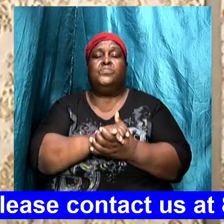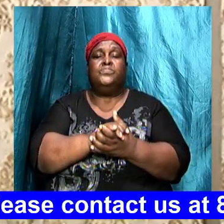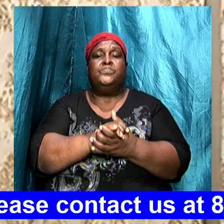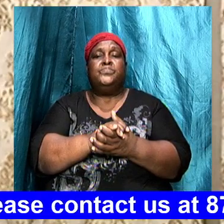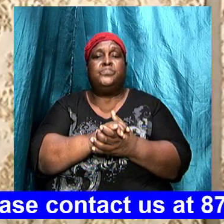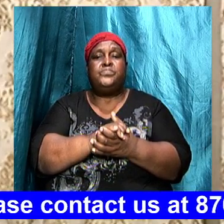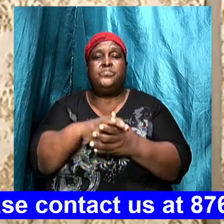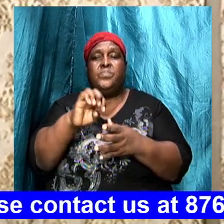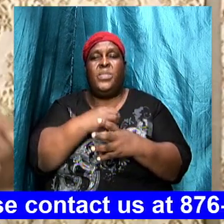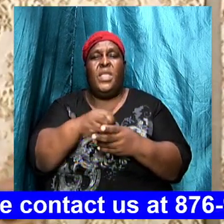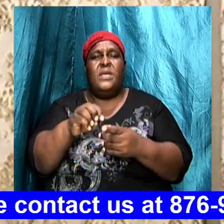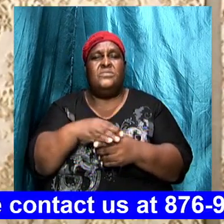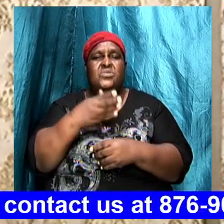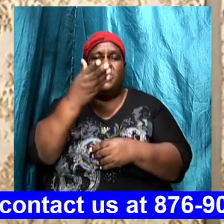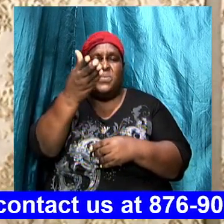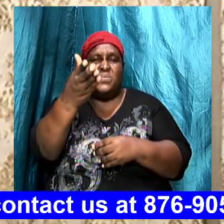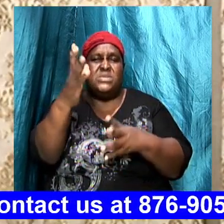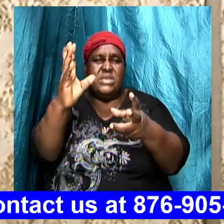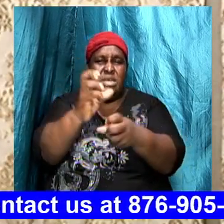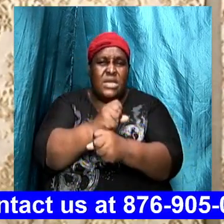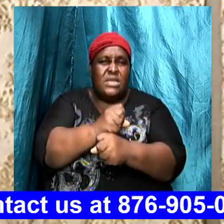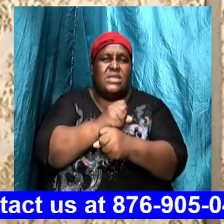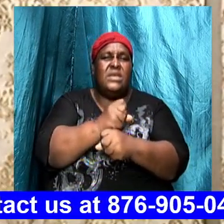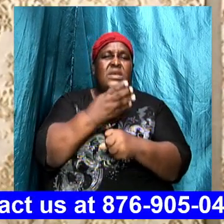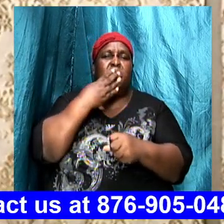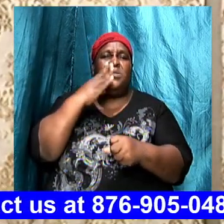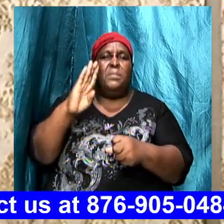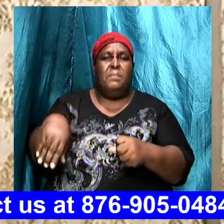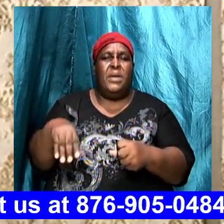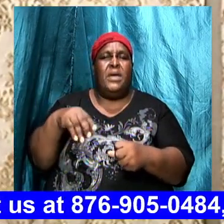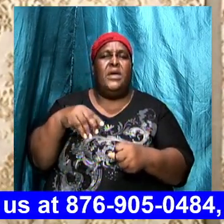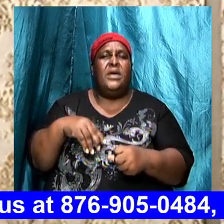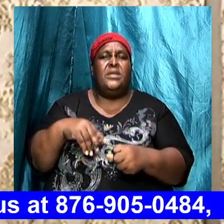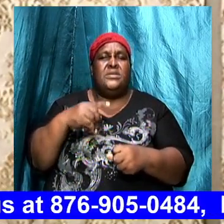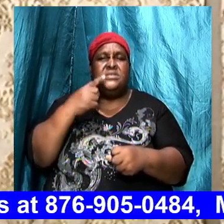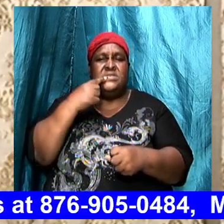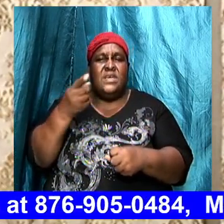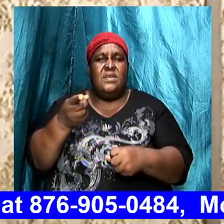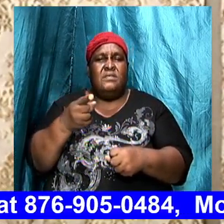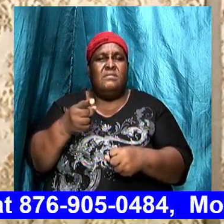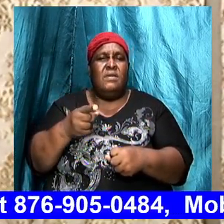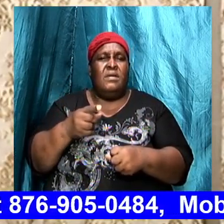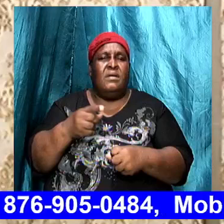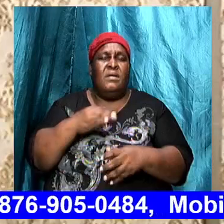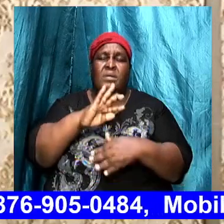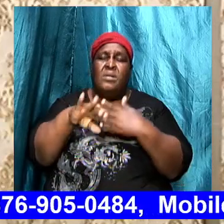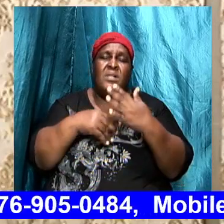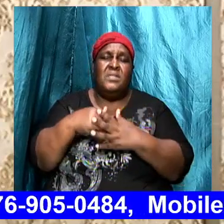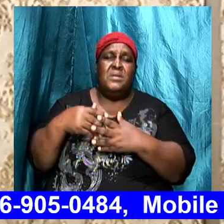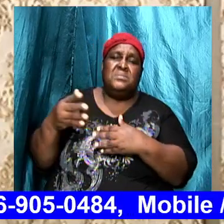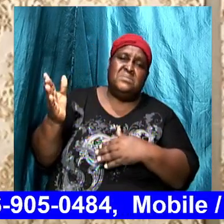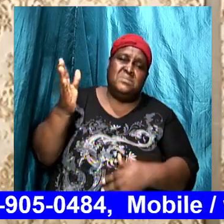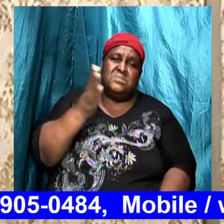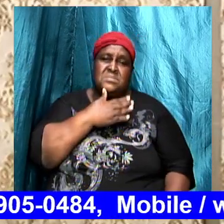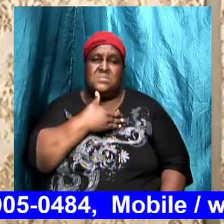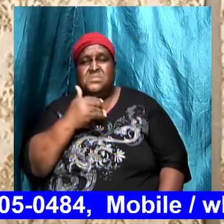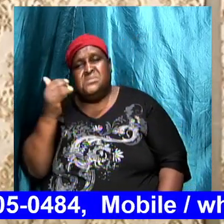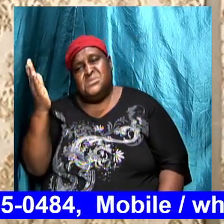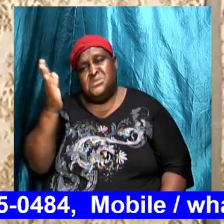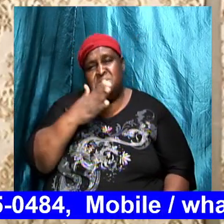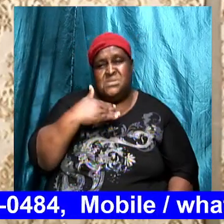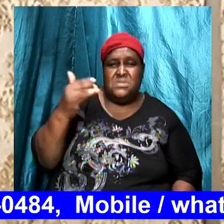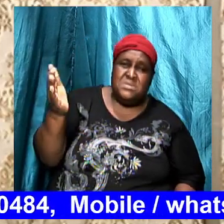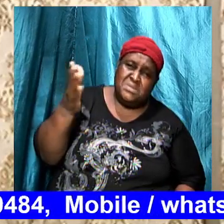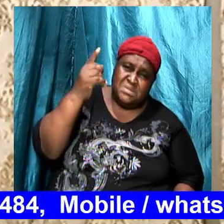and even to those that are taking that advice I am saying to you and to all that are wavering I am saying to us because if